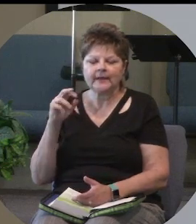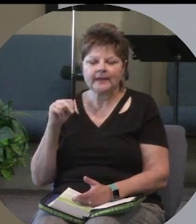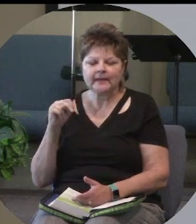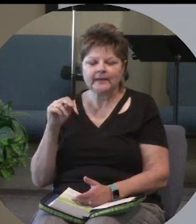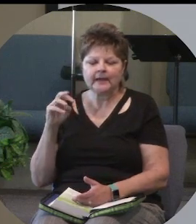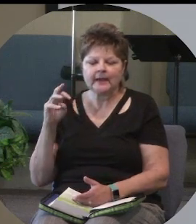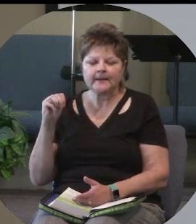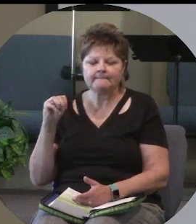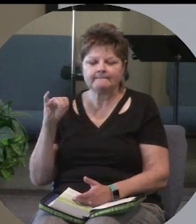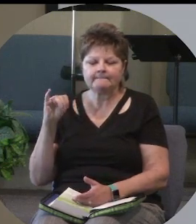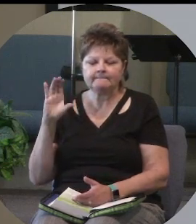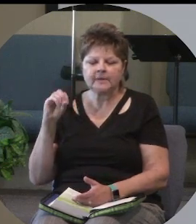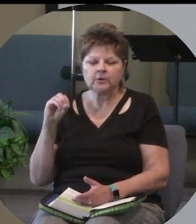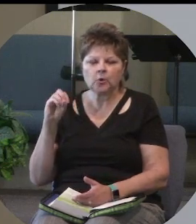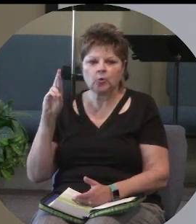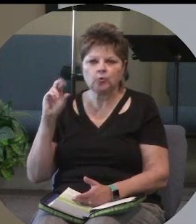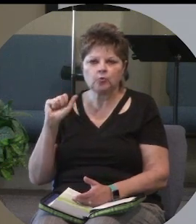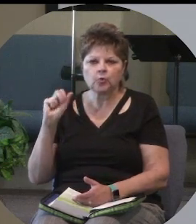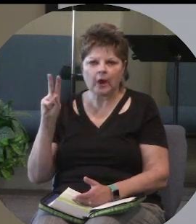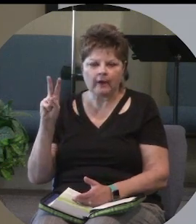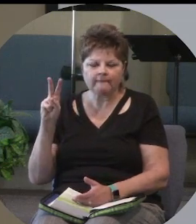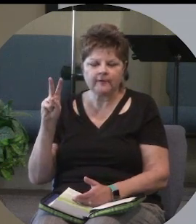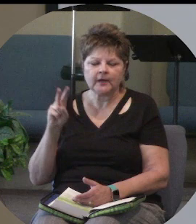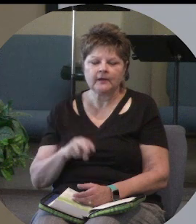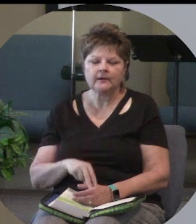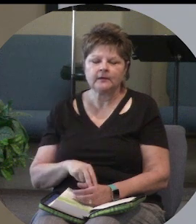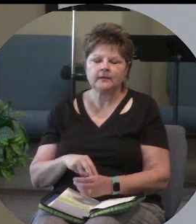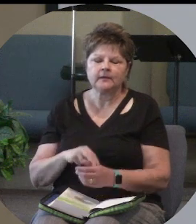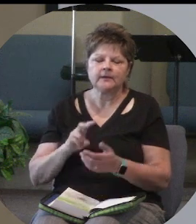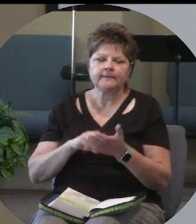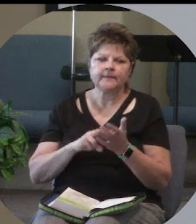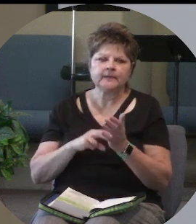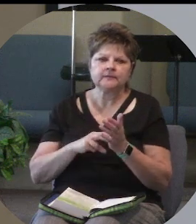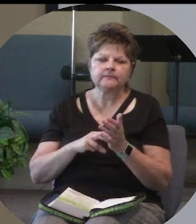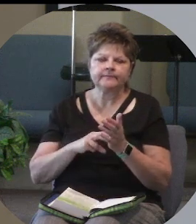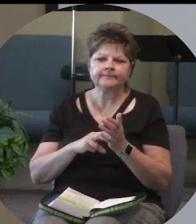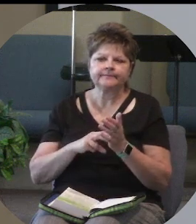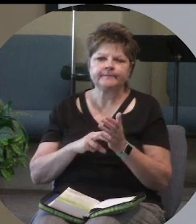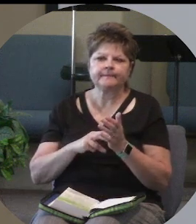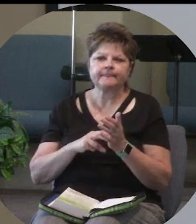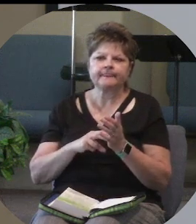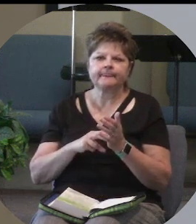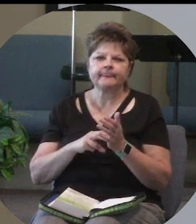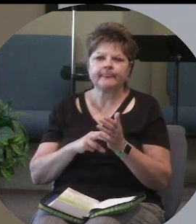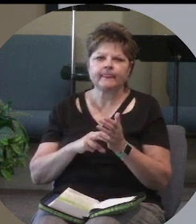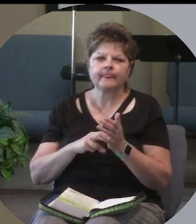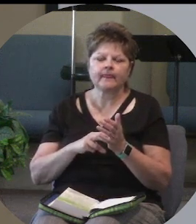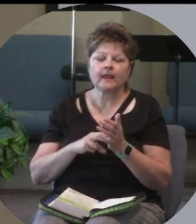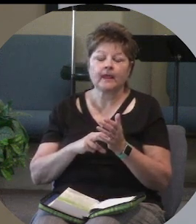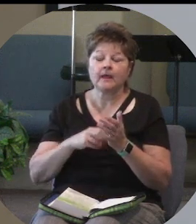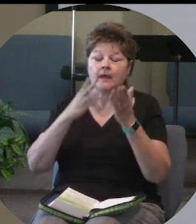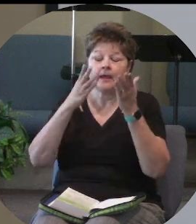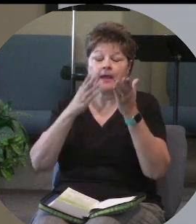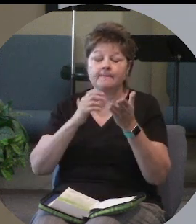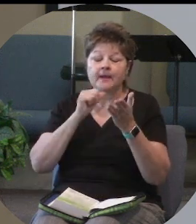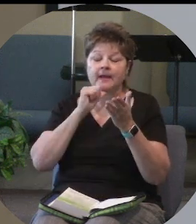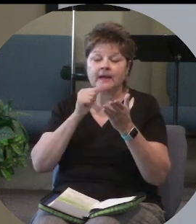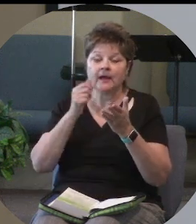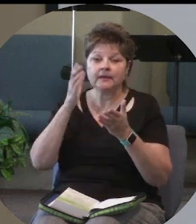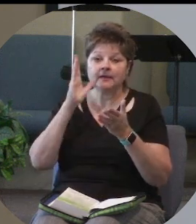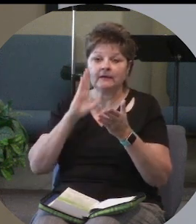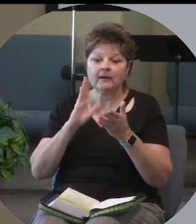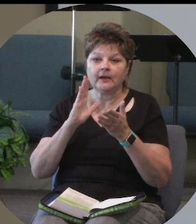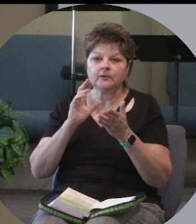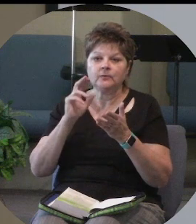Mikorov comes from a passage in Nehemiah where God says am I not the God who is near?